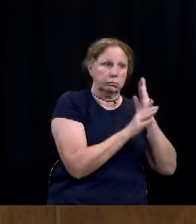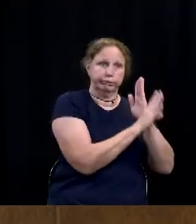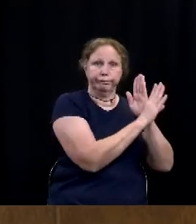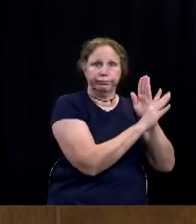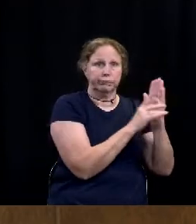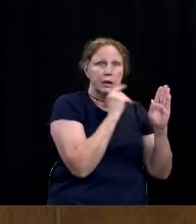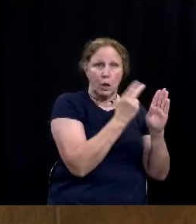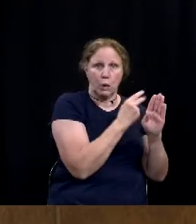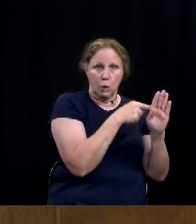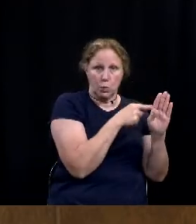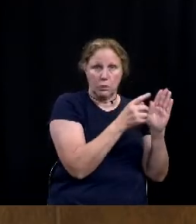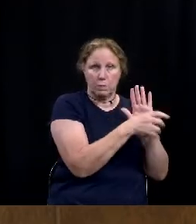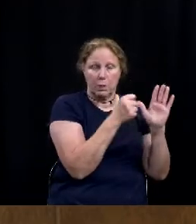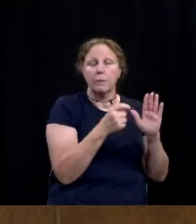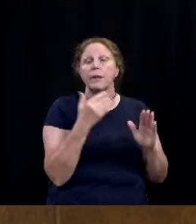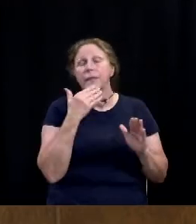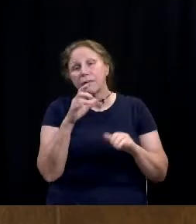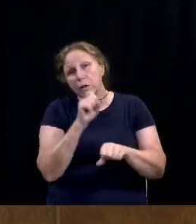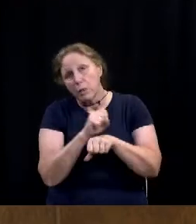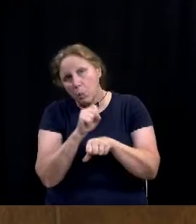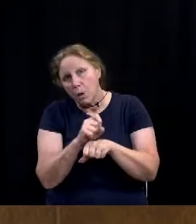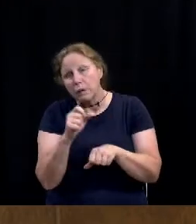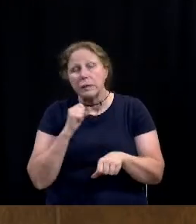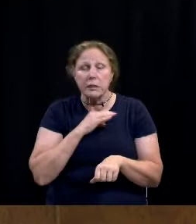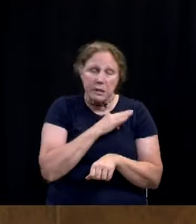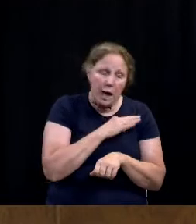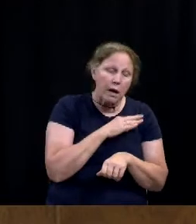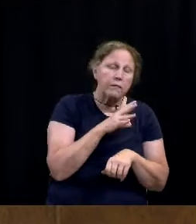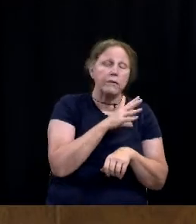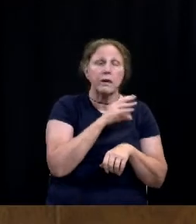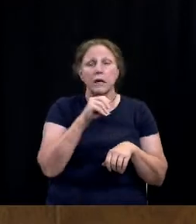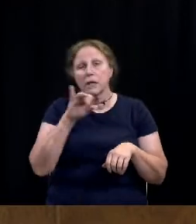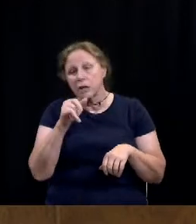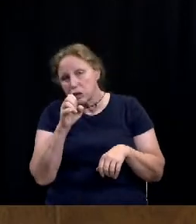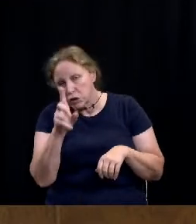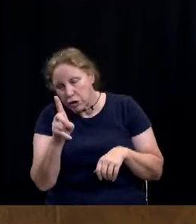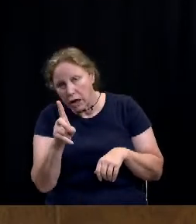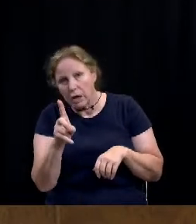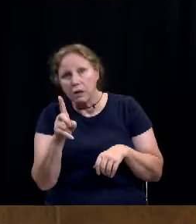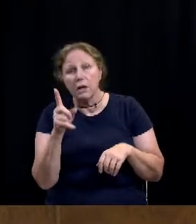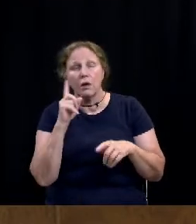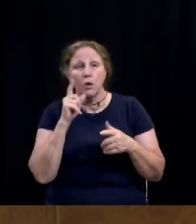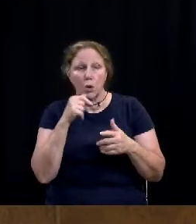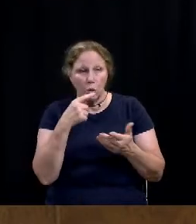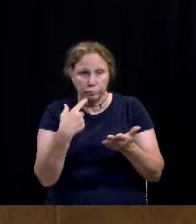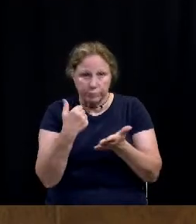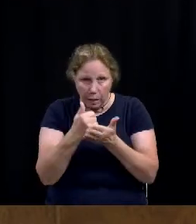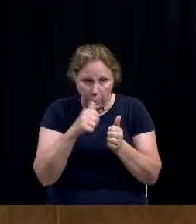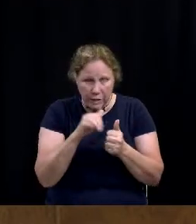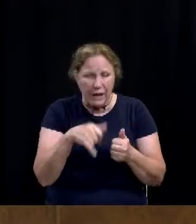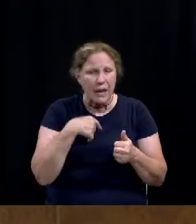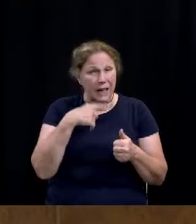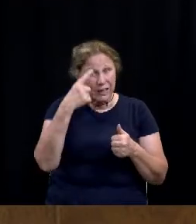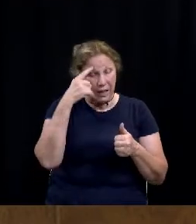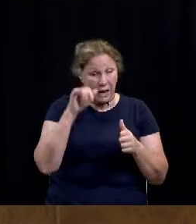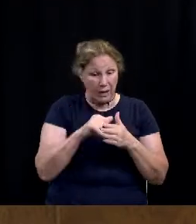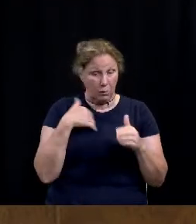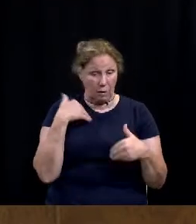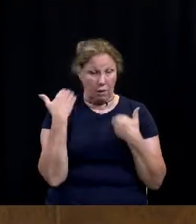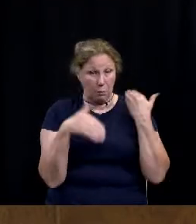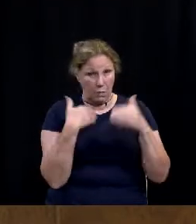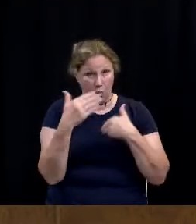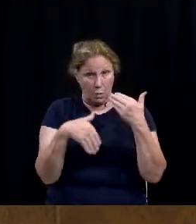Again, thanks for all the work by the staff and Jed on their consulting. And I think as we get into this